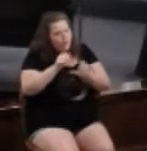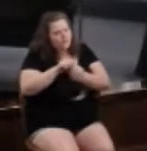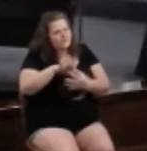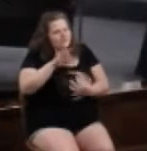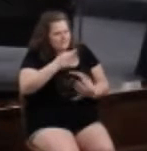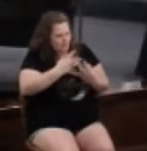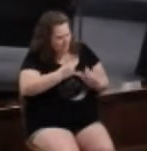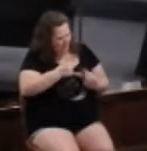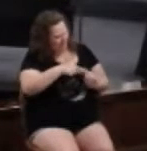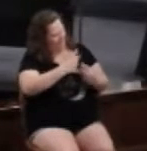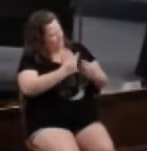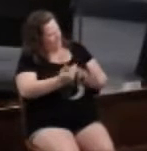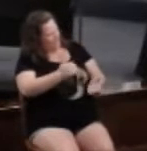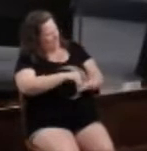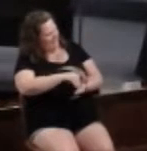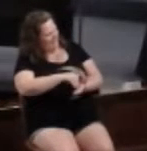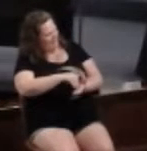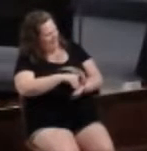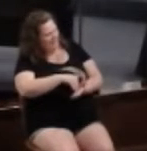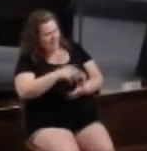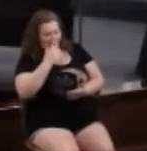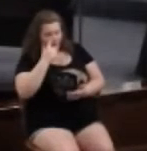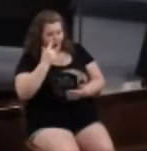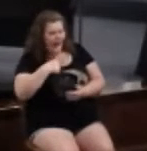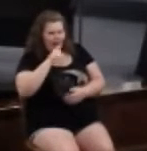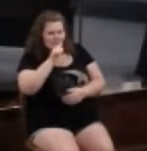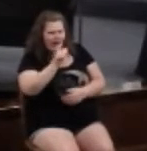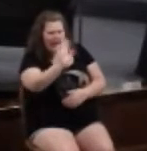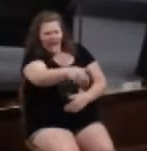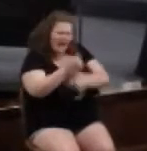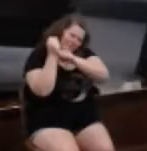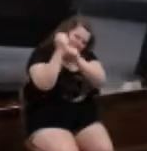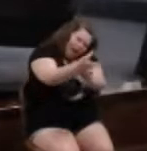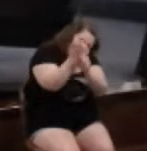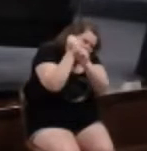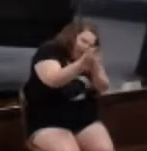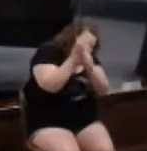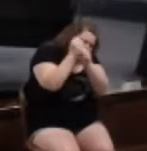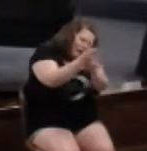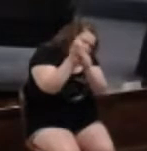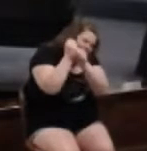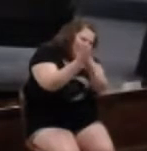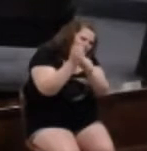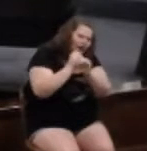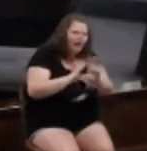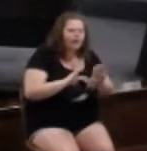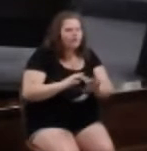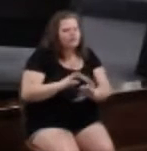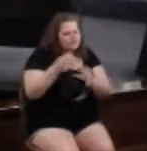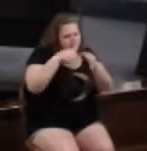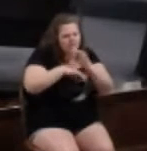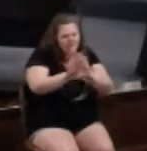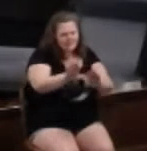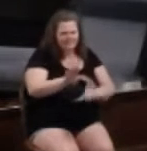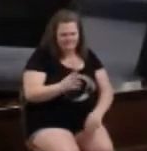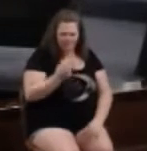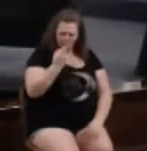there's that gentleness. I'm not coming at you yelling and screaming. Brother, we've got a problem. Let's work it out.